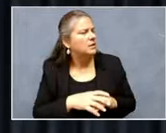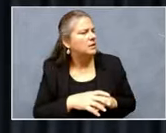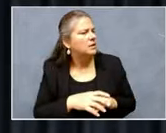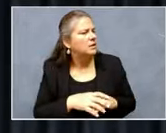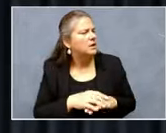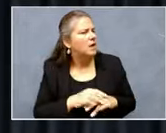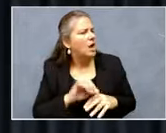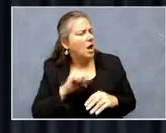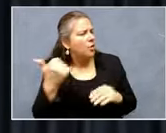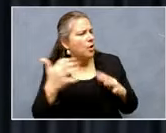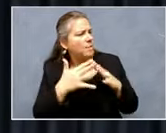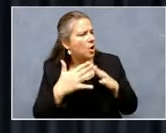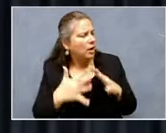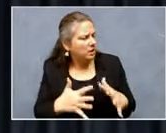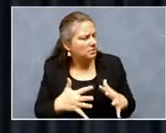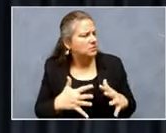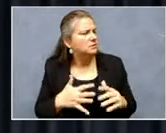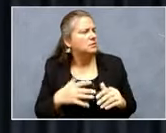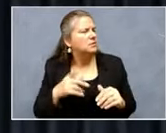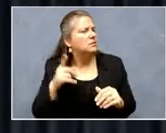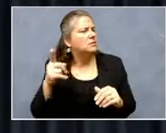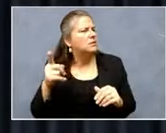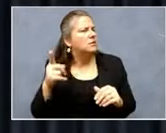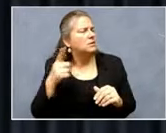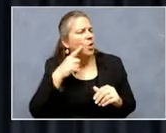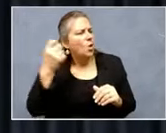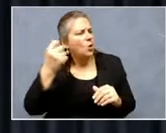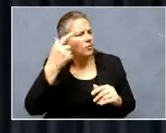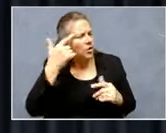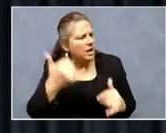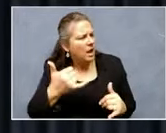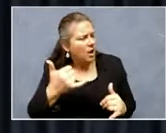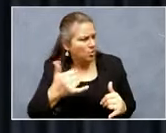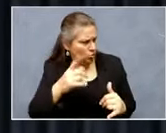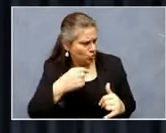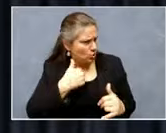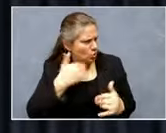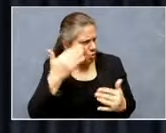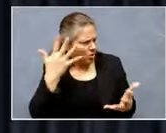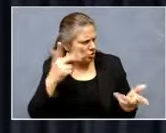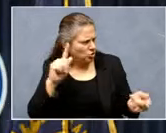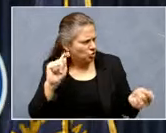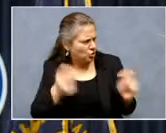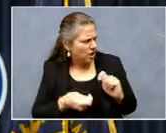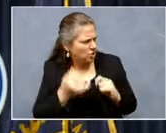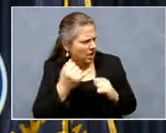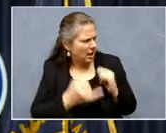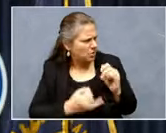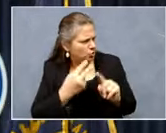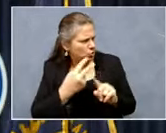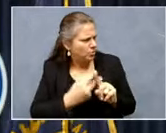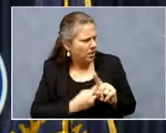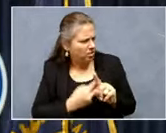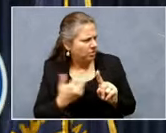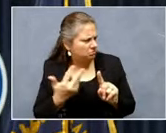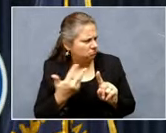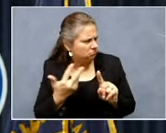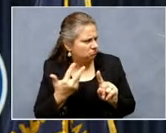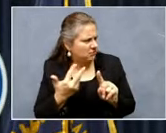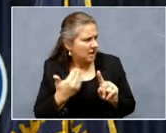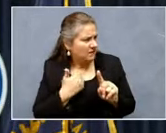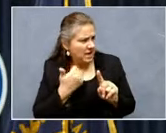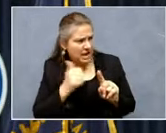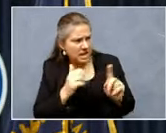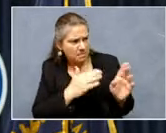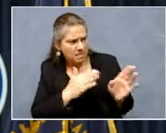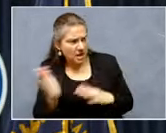Americans are being told to hold off for now. Do we know what's changed in the last two months? And is there any plan as far as,